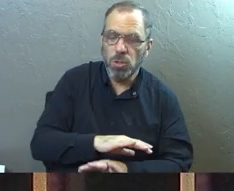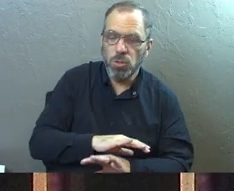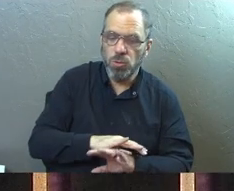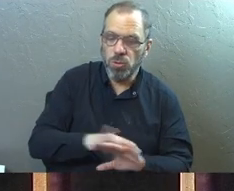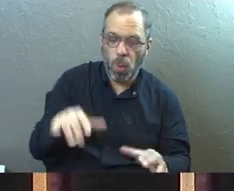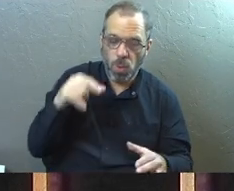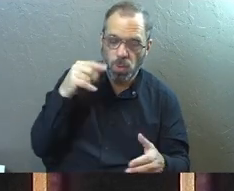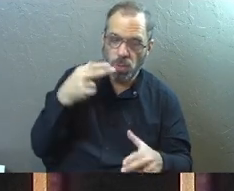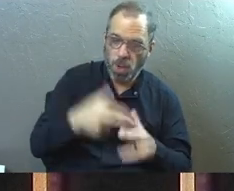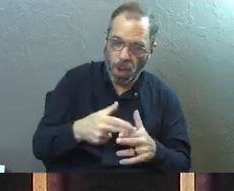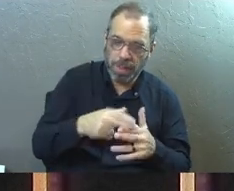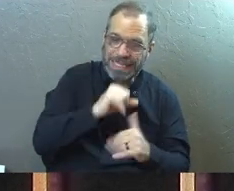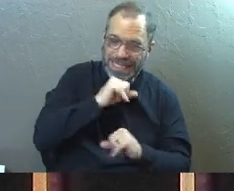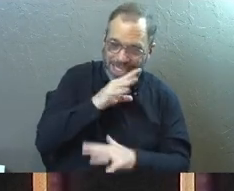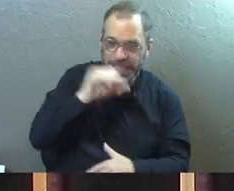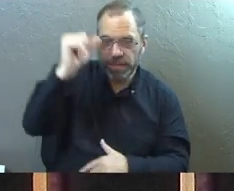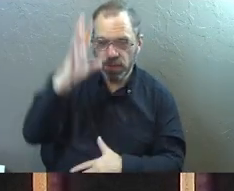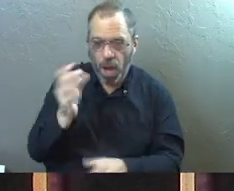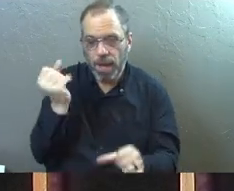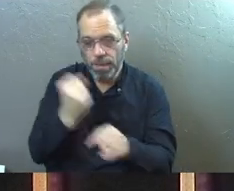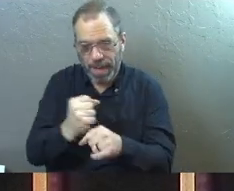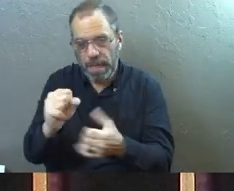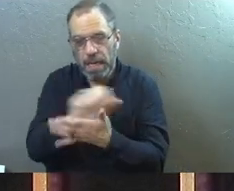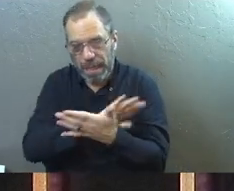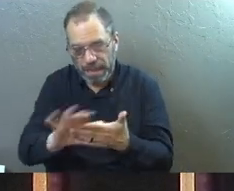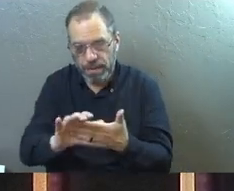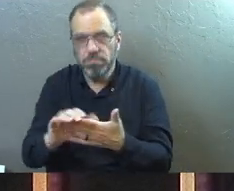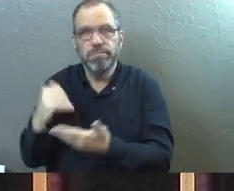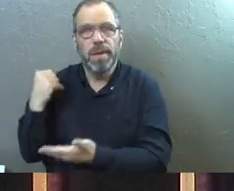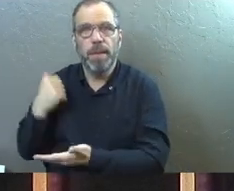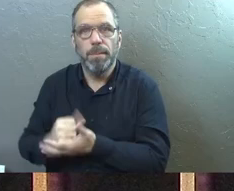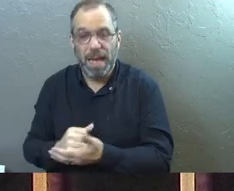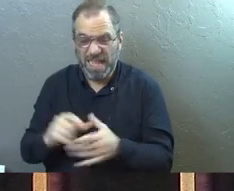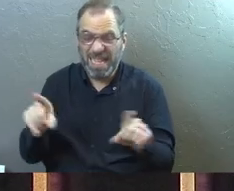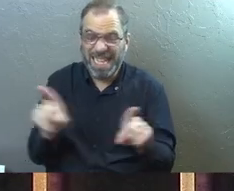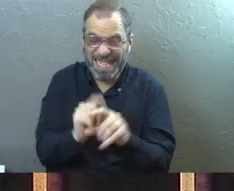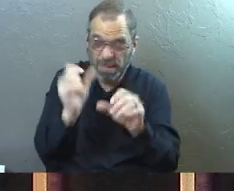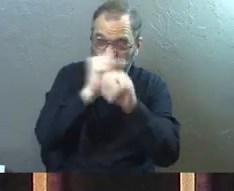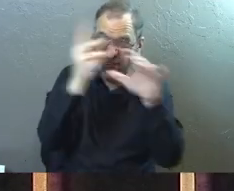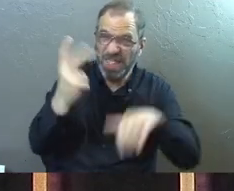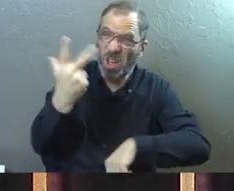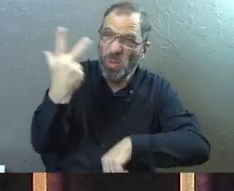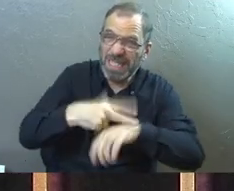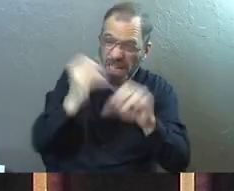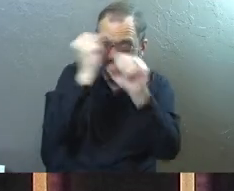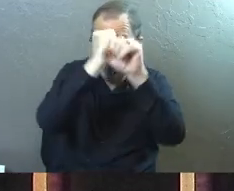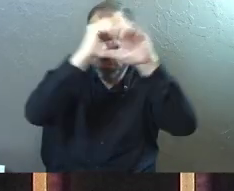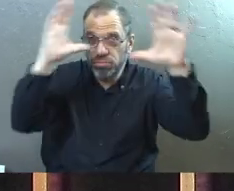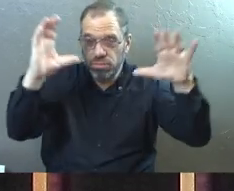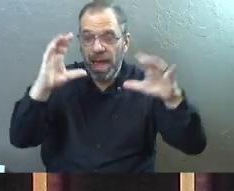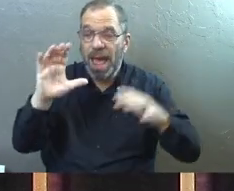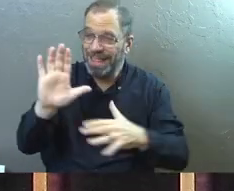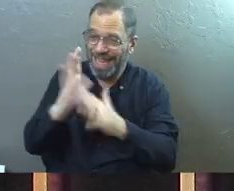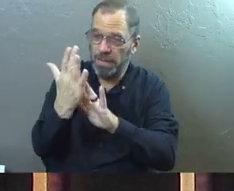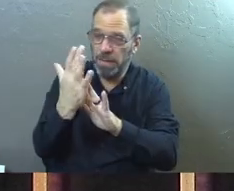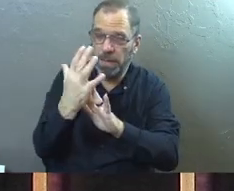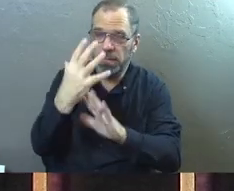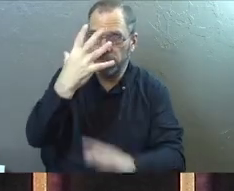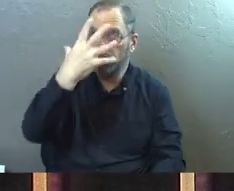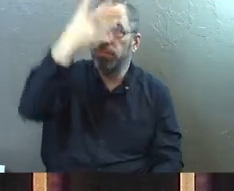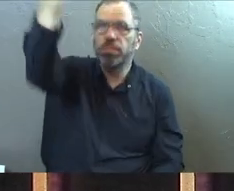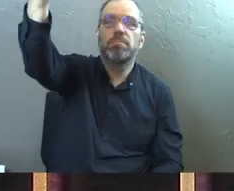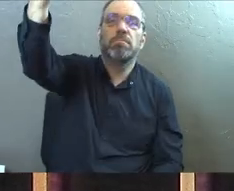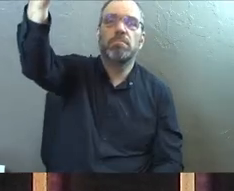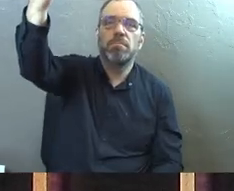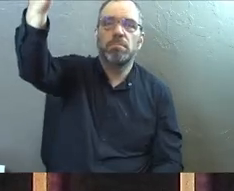call something unclean if God has made it clean. The same vision was repeated three times. Then the sheet was suddenly pulled up to heaven.